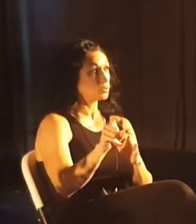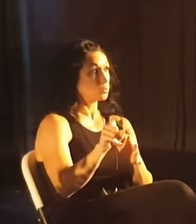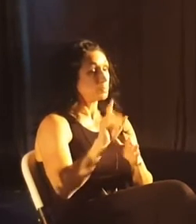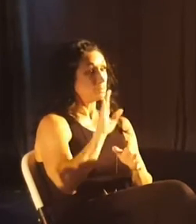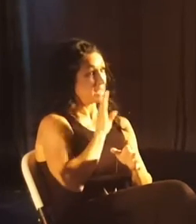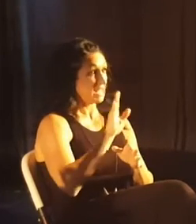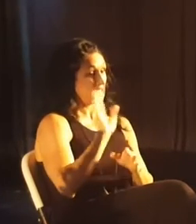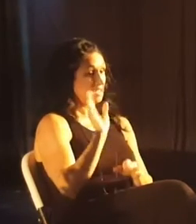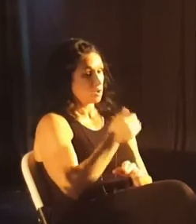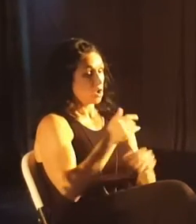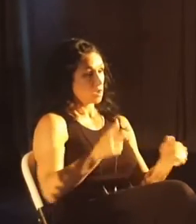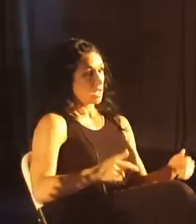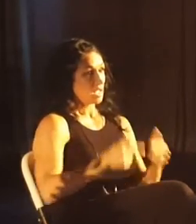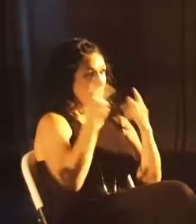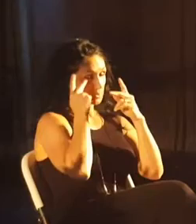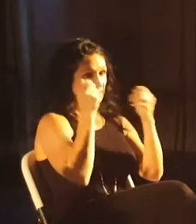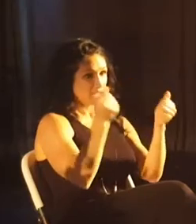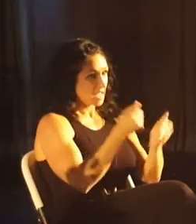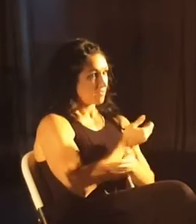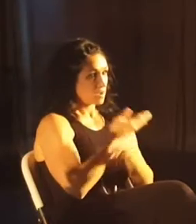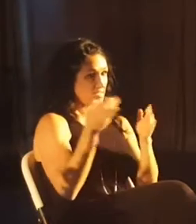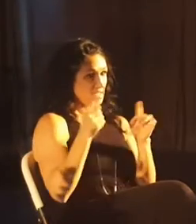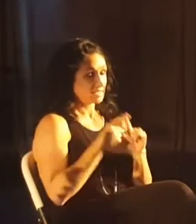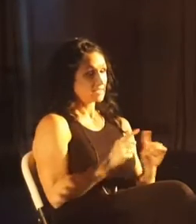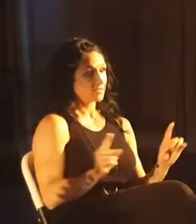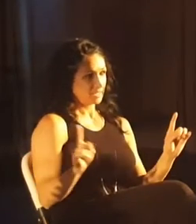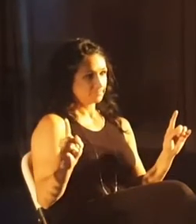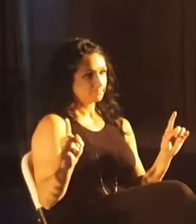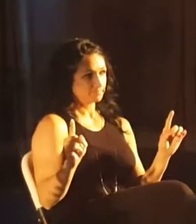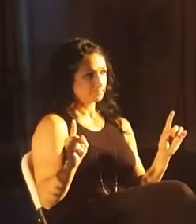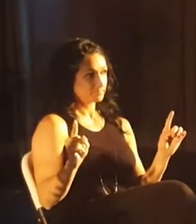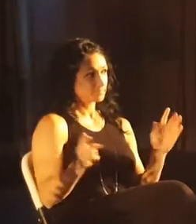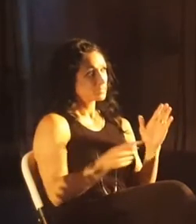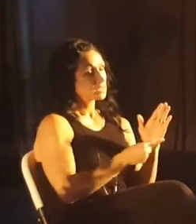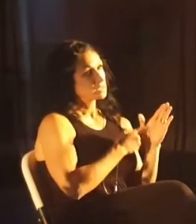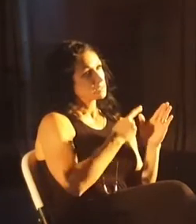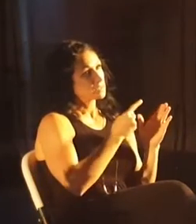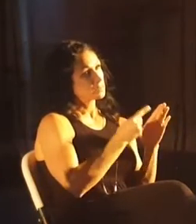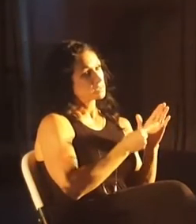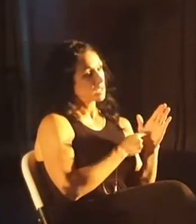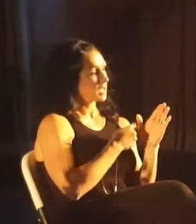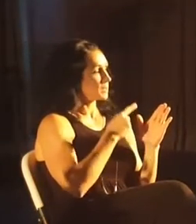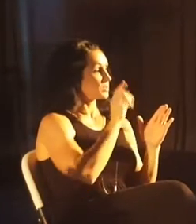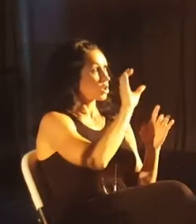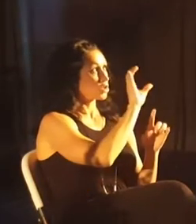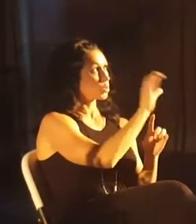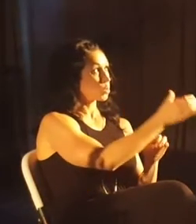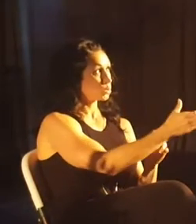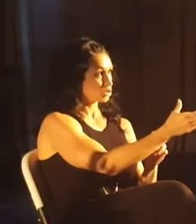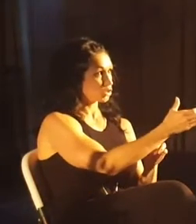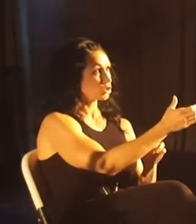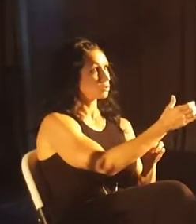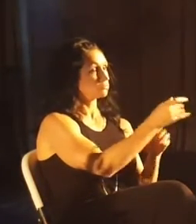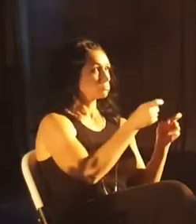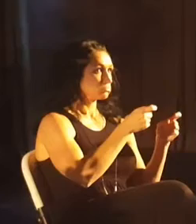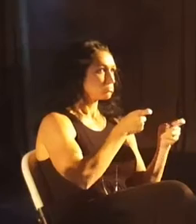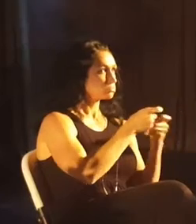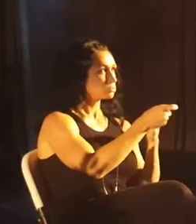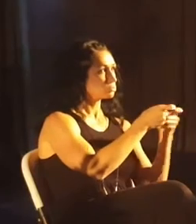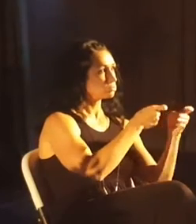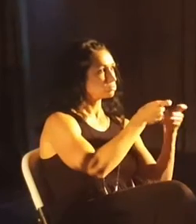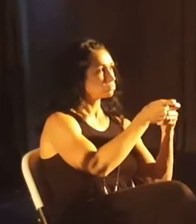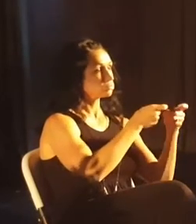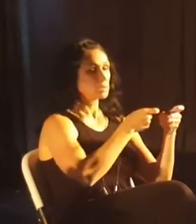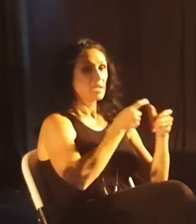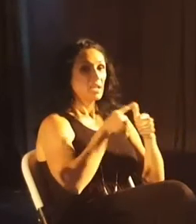we begin to see everything differently. Sometimes I put our culture in that seat of supremacy in my